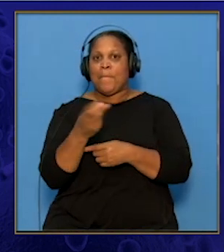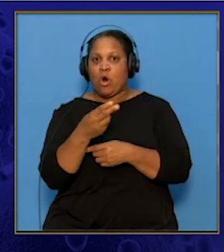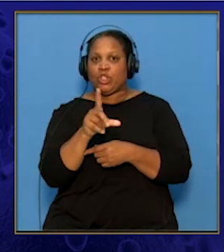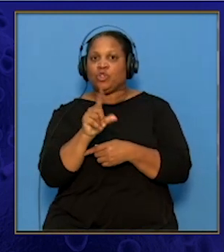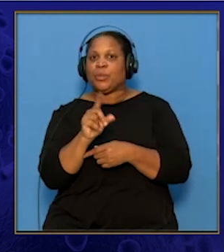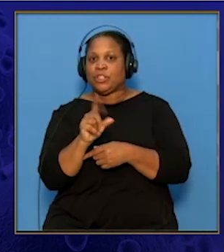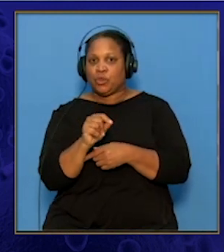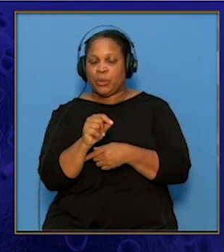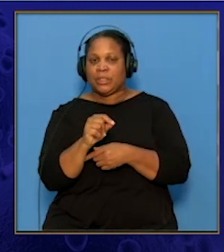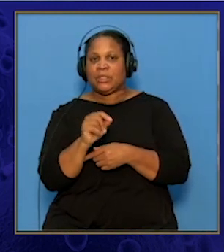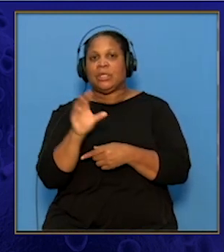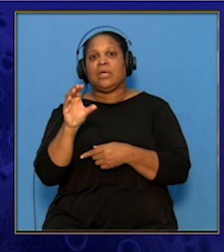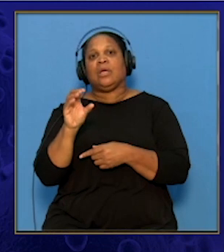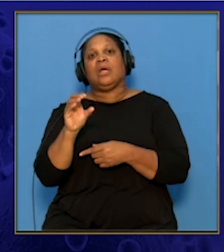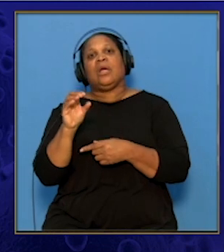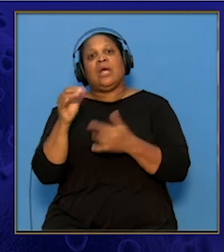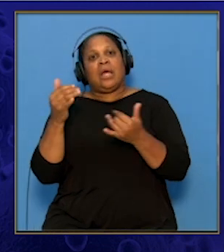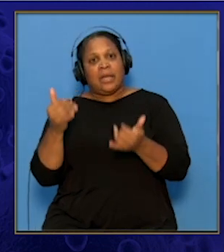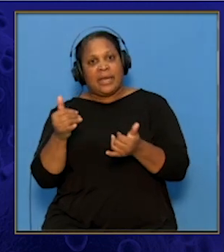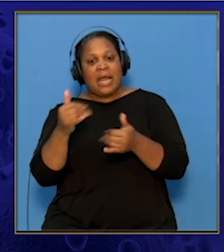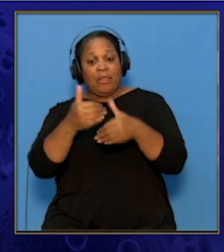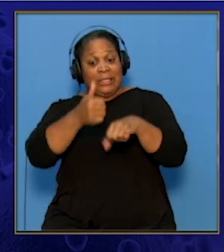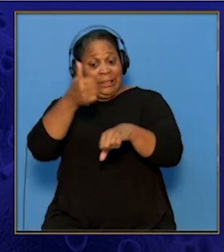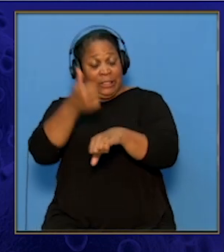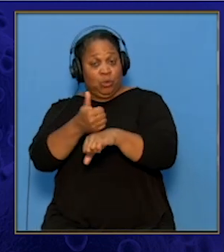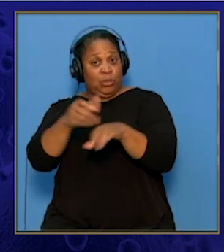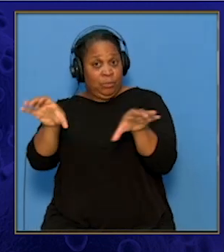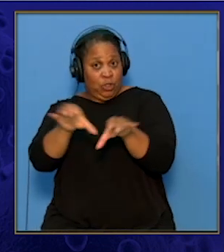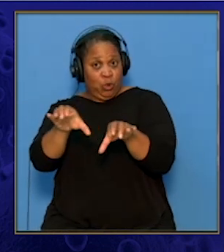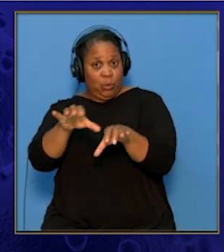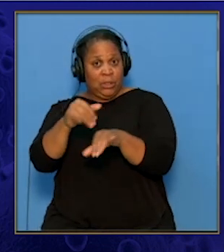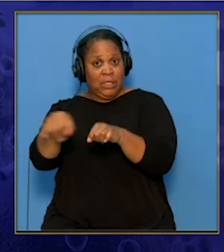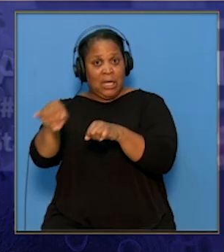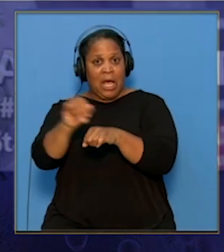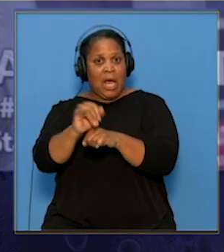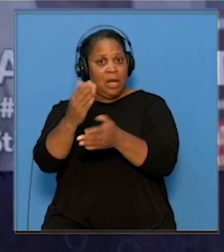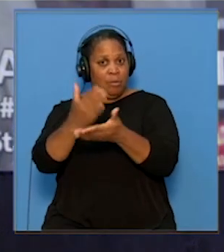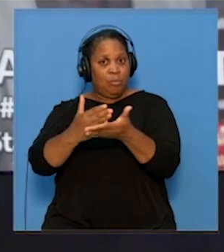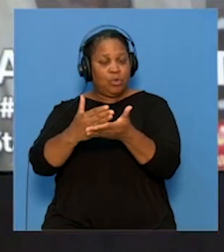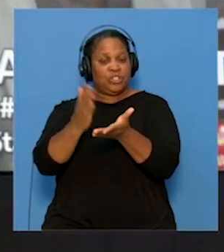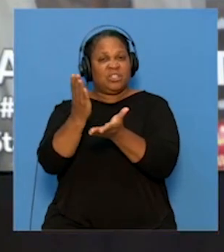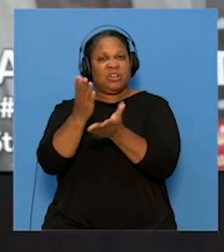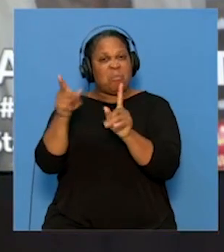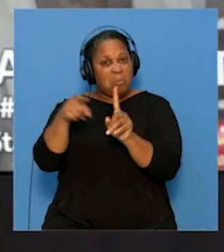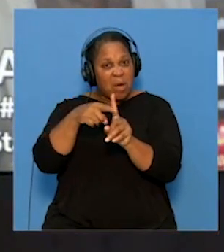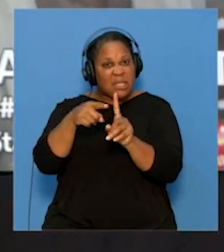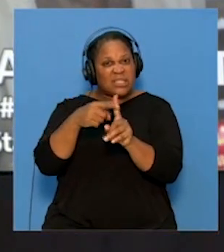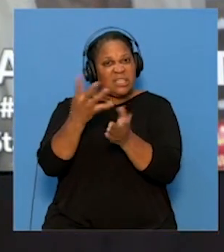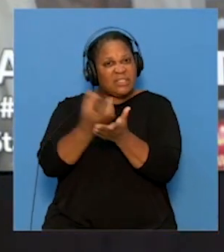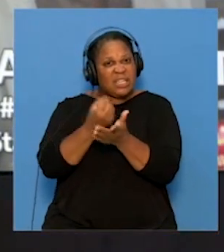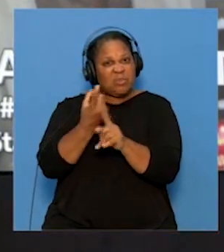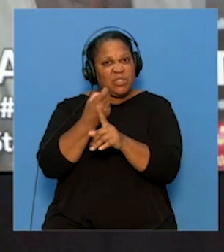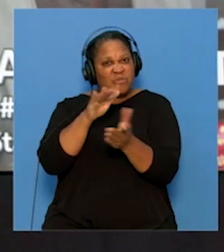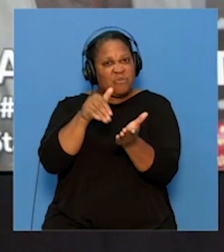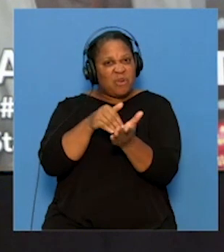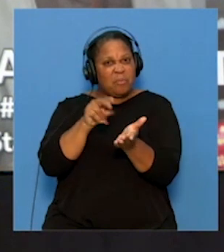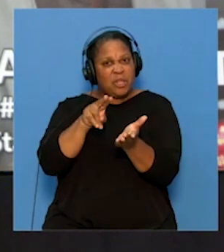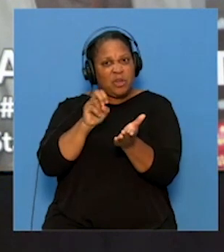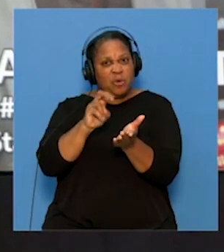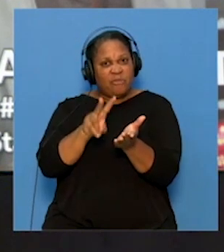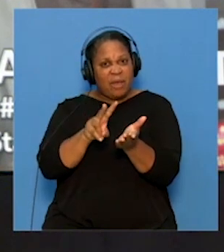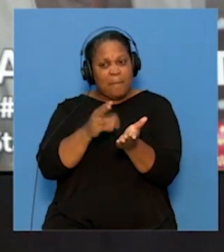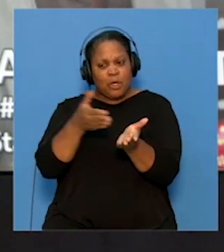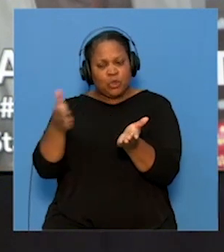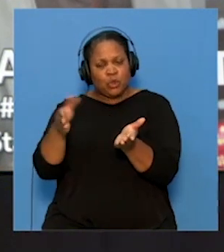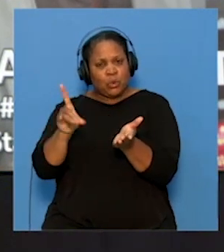Oxford Nanopore sequencing will be performed on Ireland on a portion of the positive samples from mid-November to December,